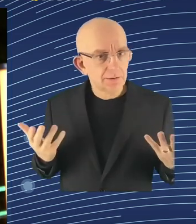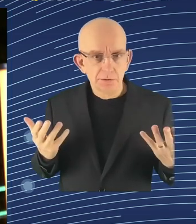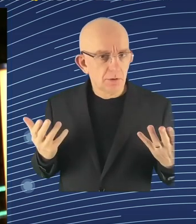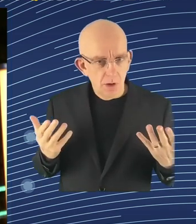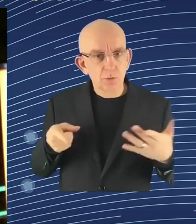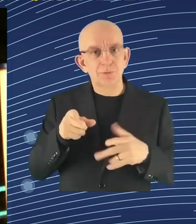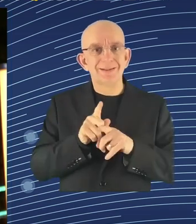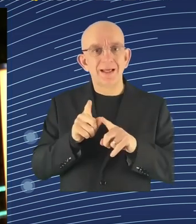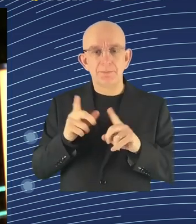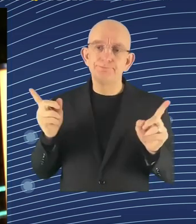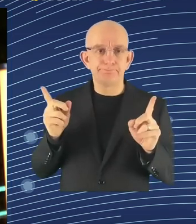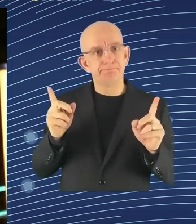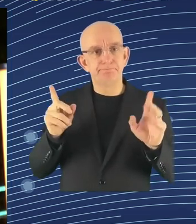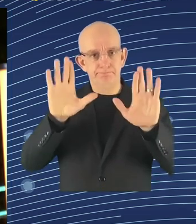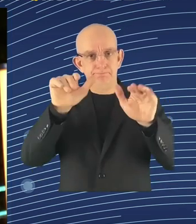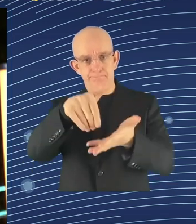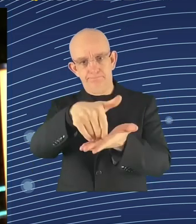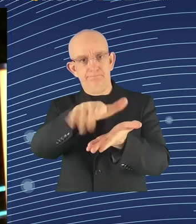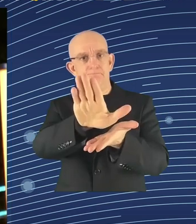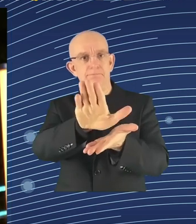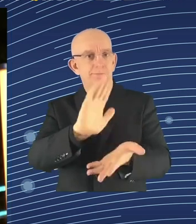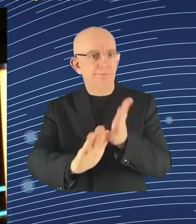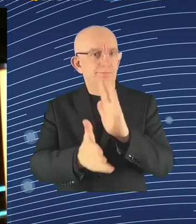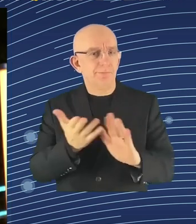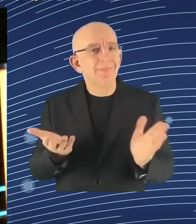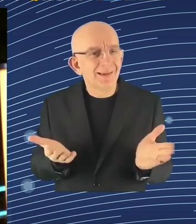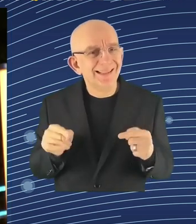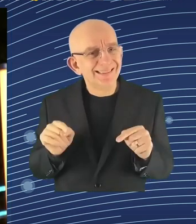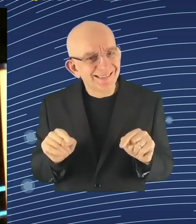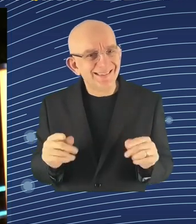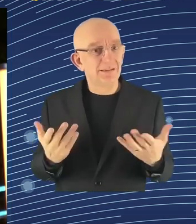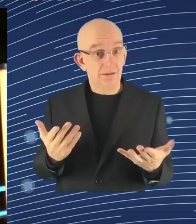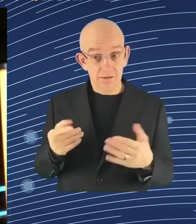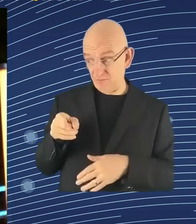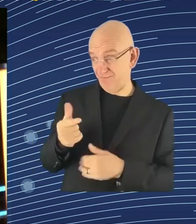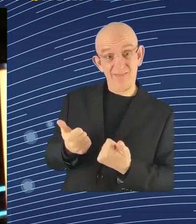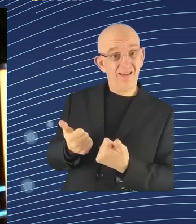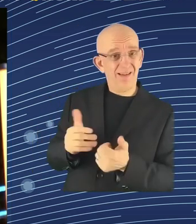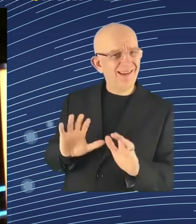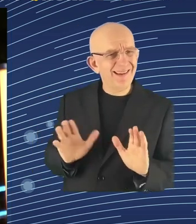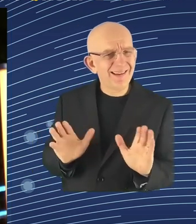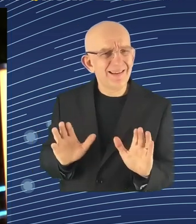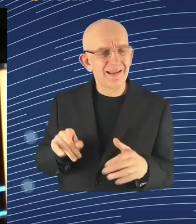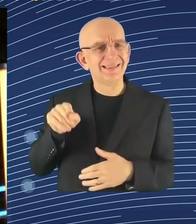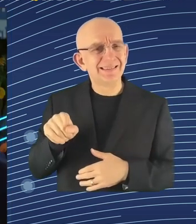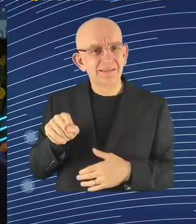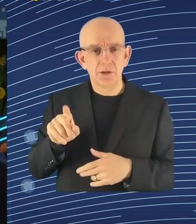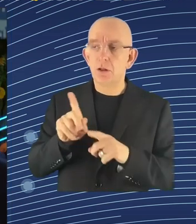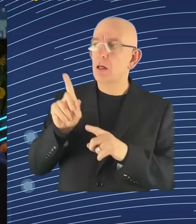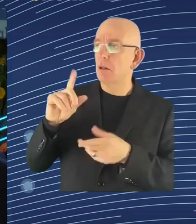self-employed, well, you have to write to know why and how and what are the criteria. Do you have the right to appeal?